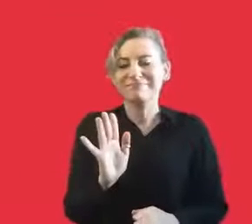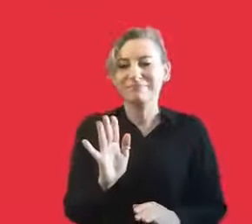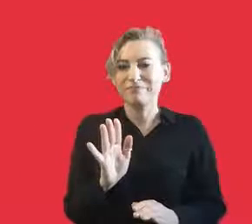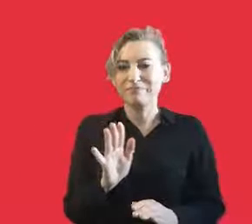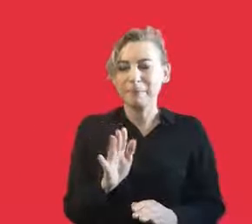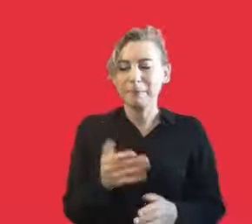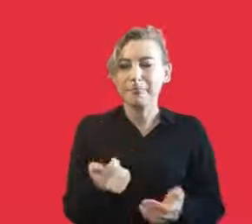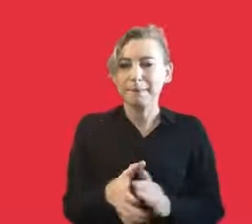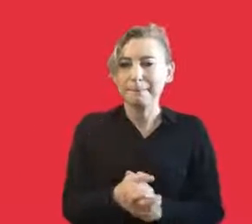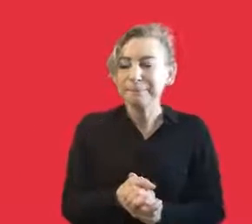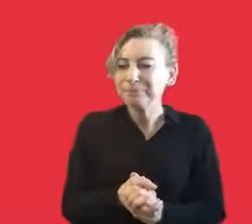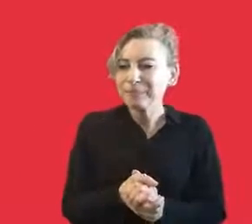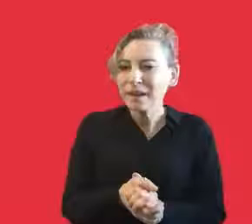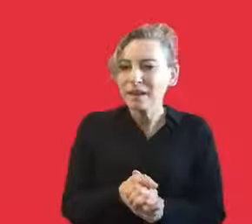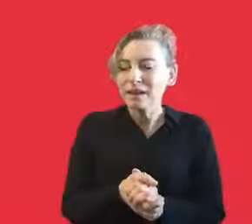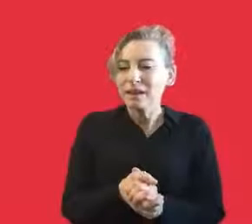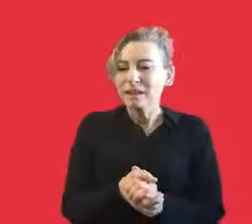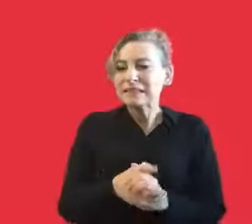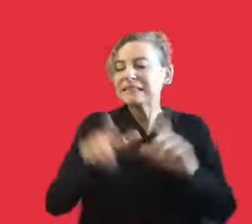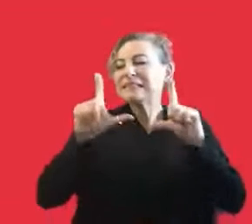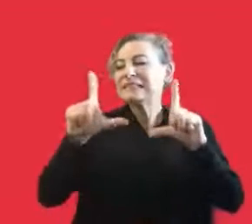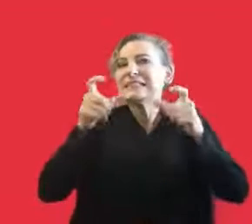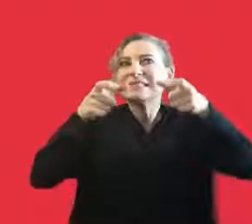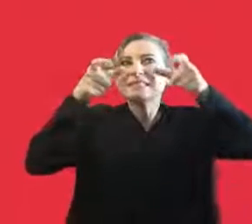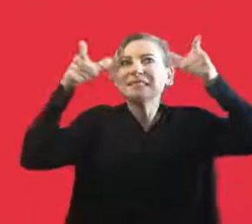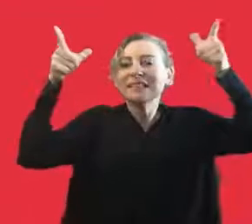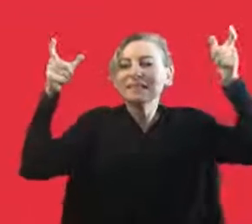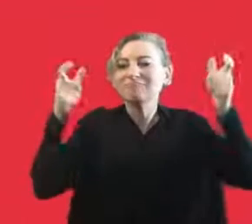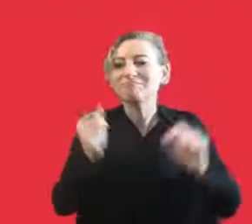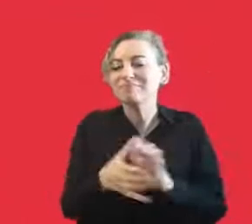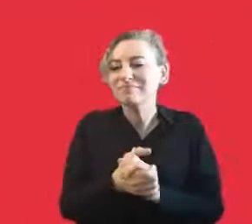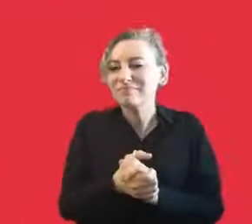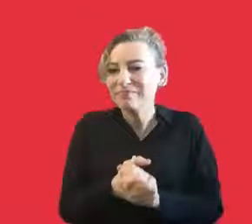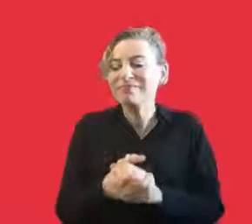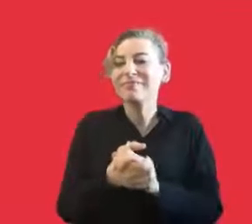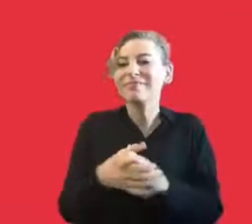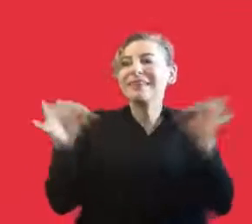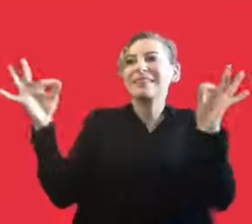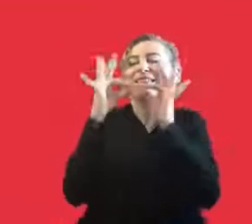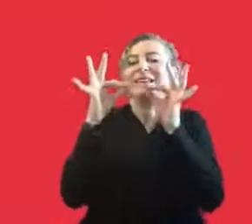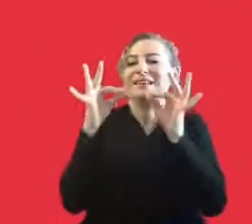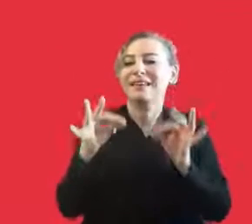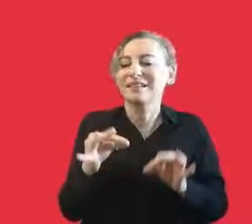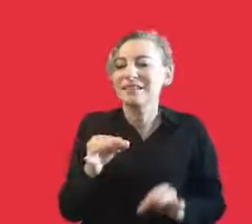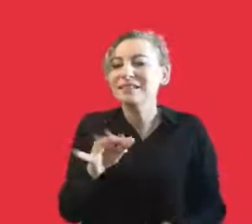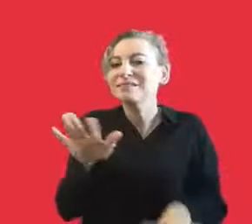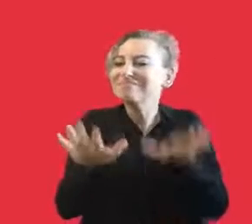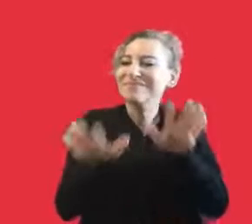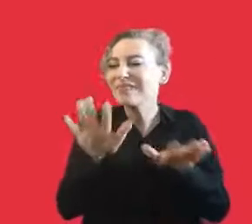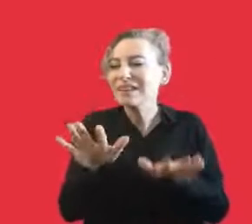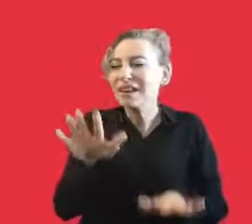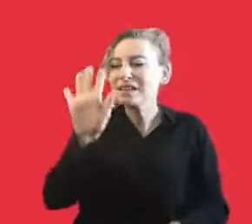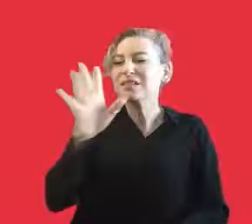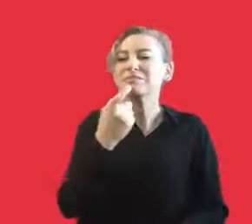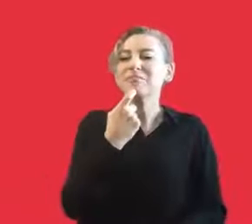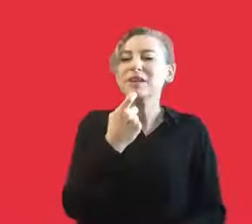And first of all, let's talk about this need map, a map of needs. And so that was quite a remedy for this problem